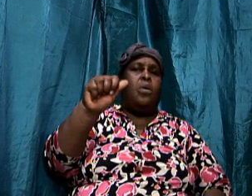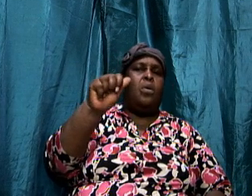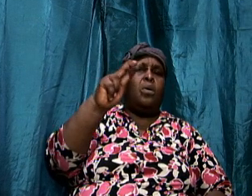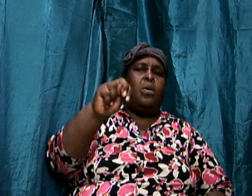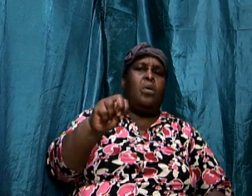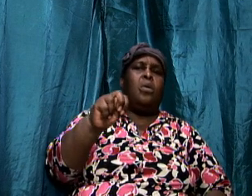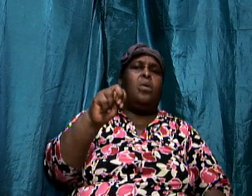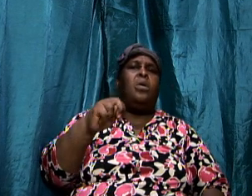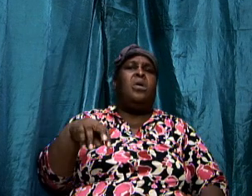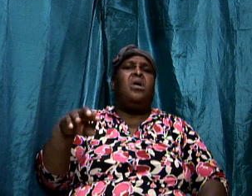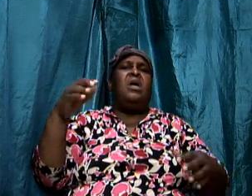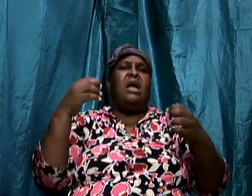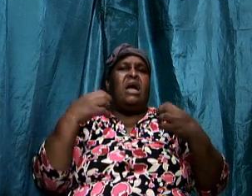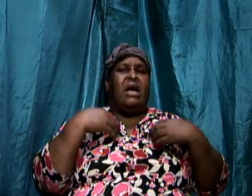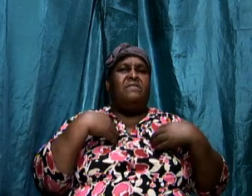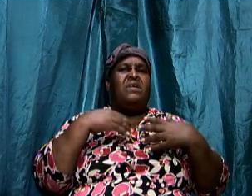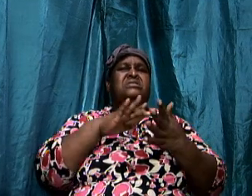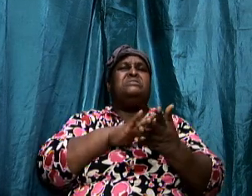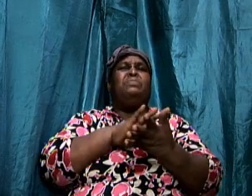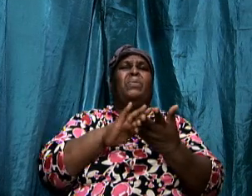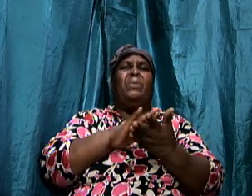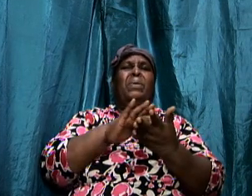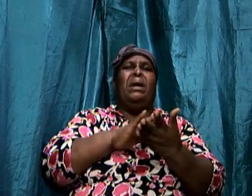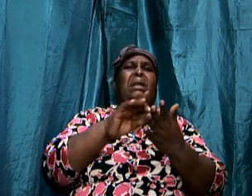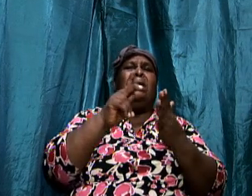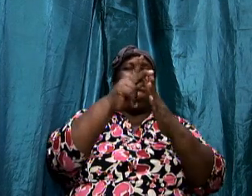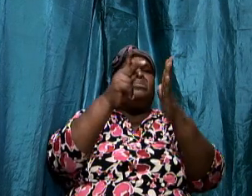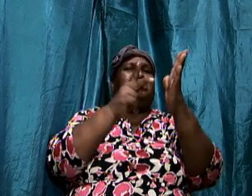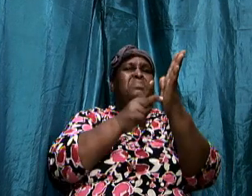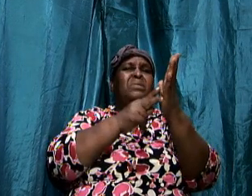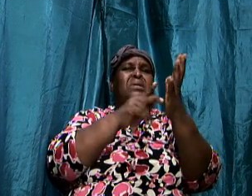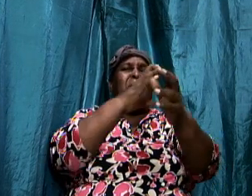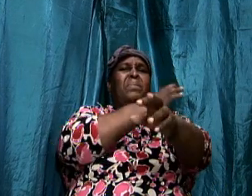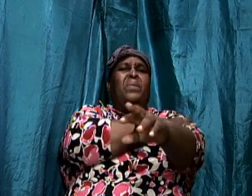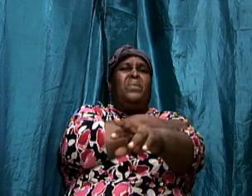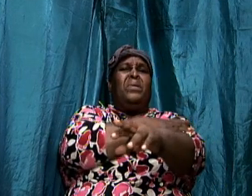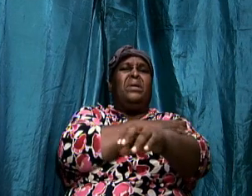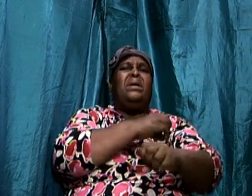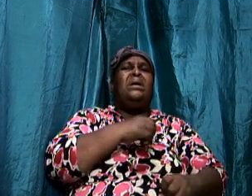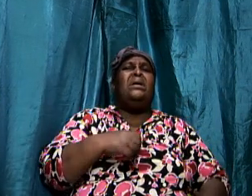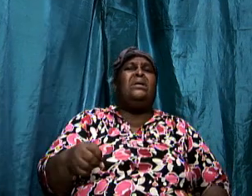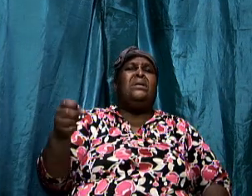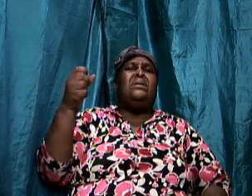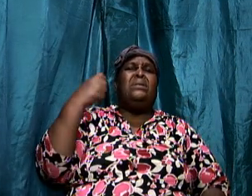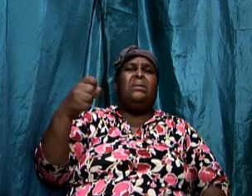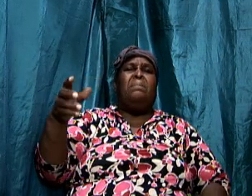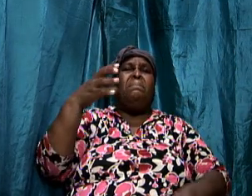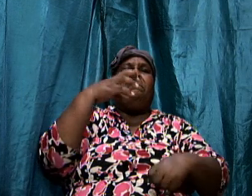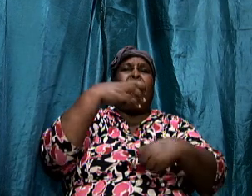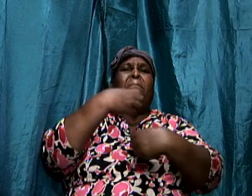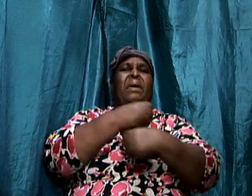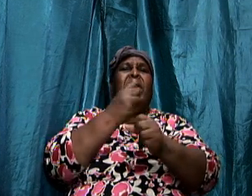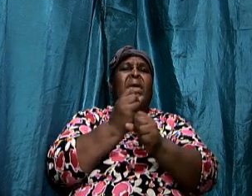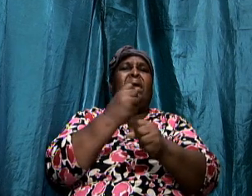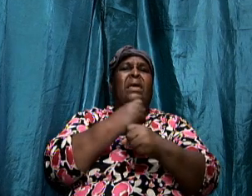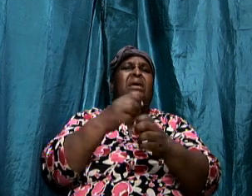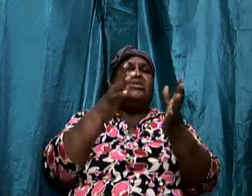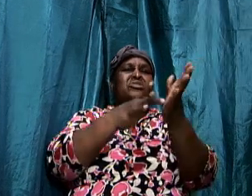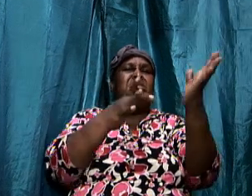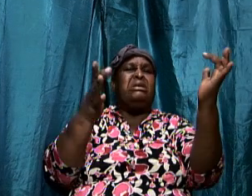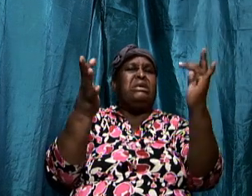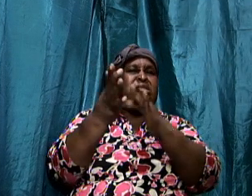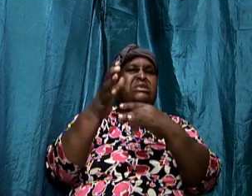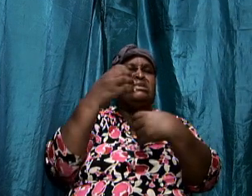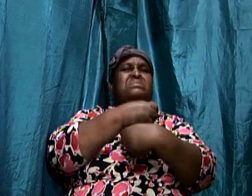and having spoiled principalities and power he which is jesus